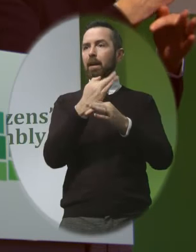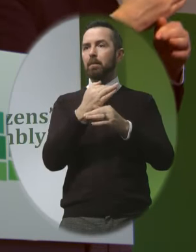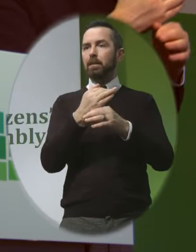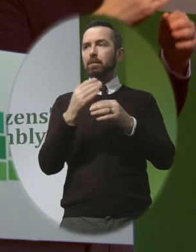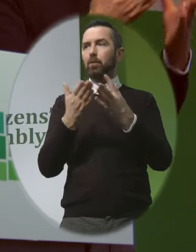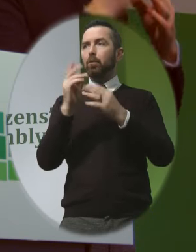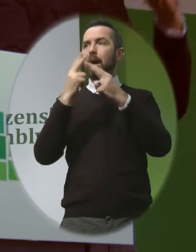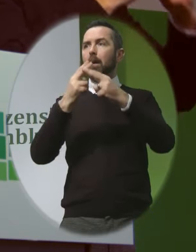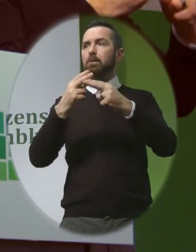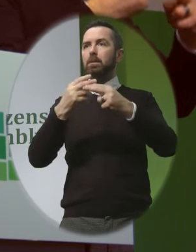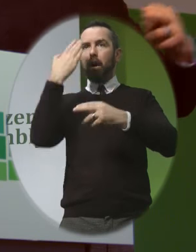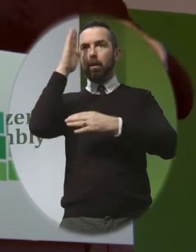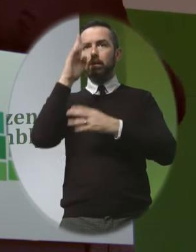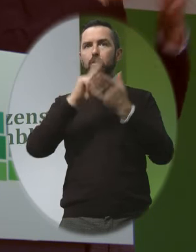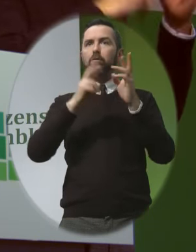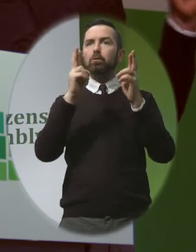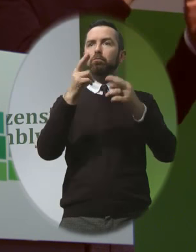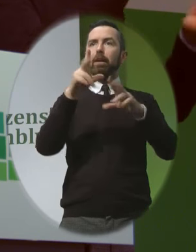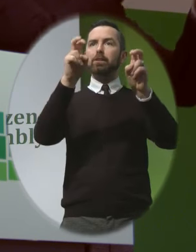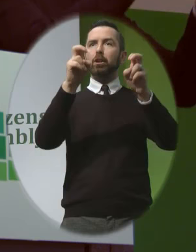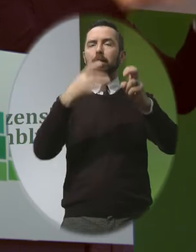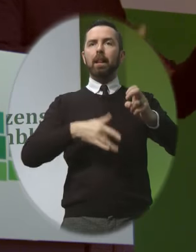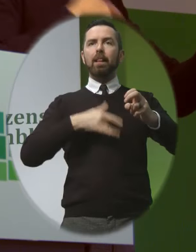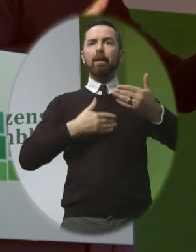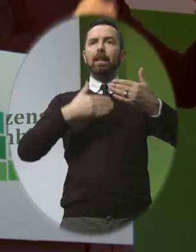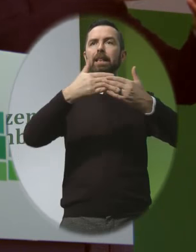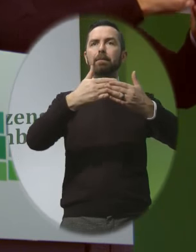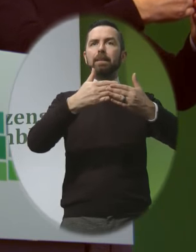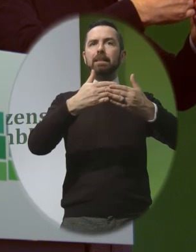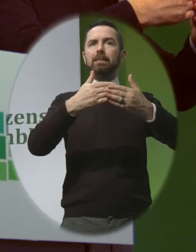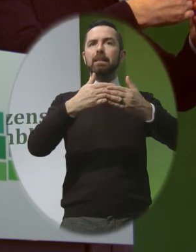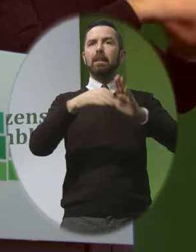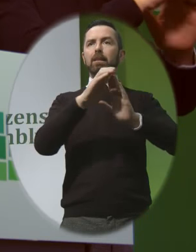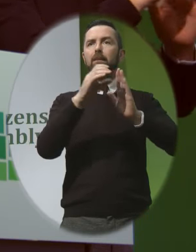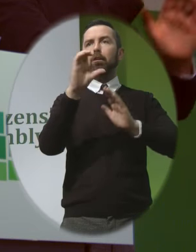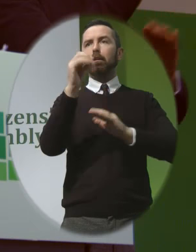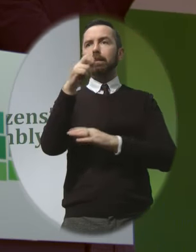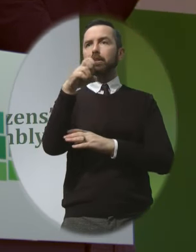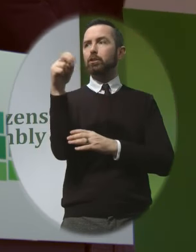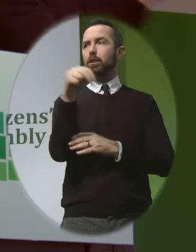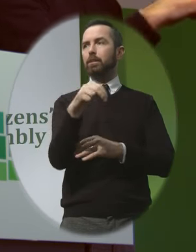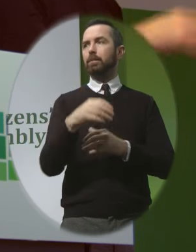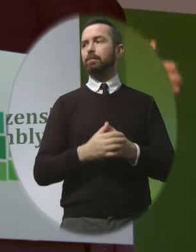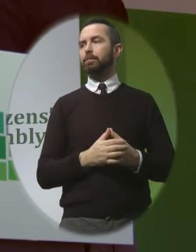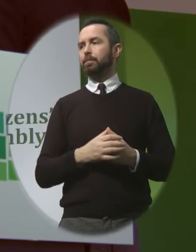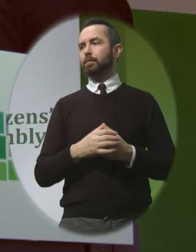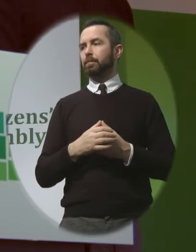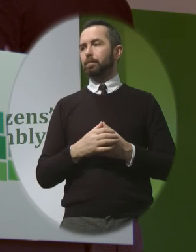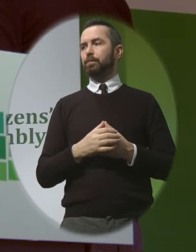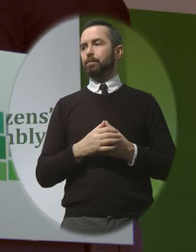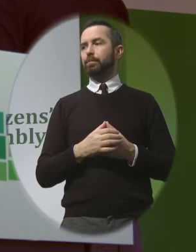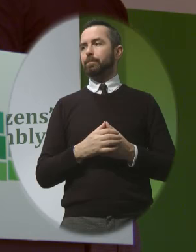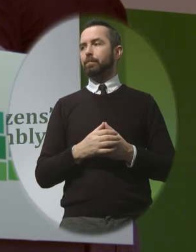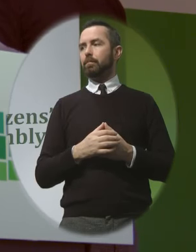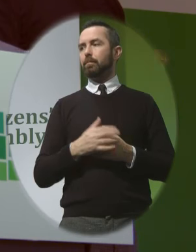correct term life limiting condition in its new 2016 new standards of bereavement of care so